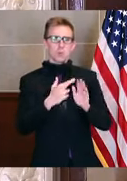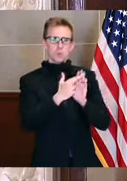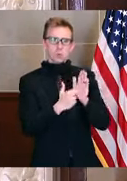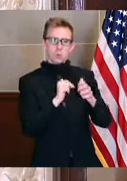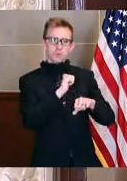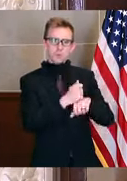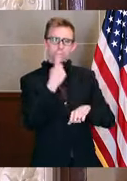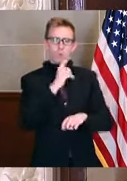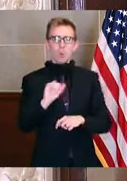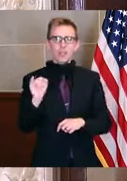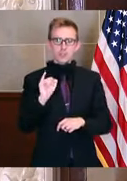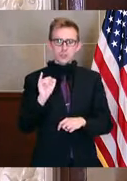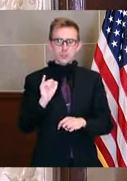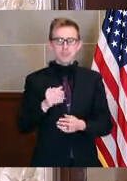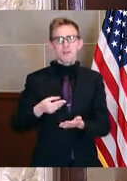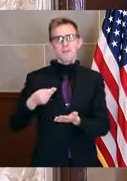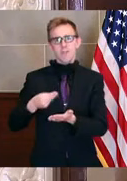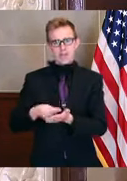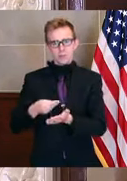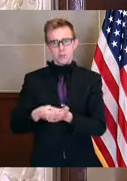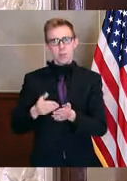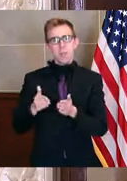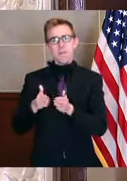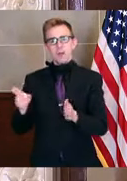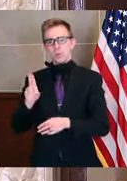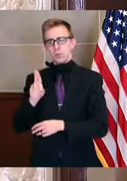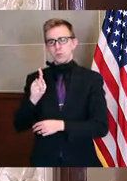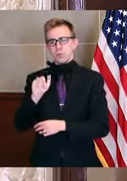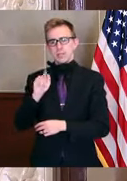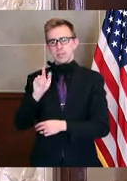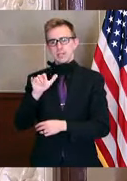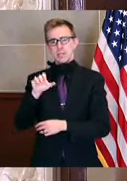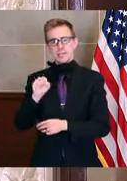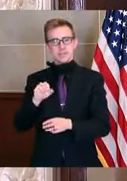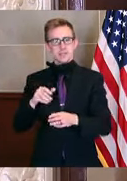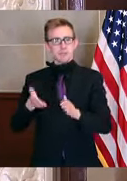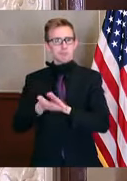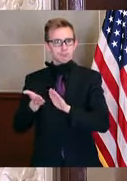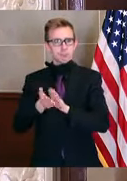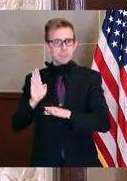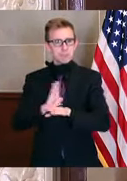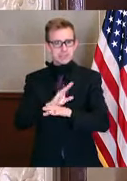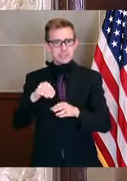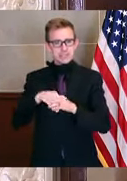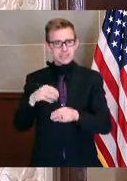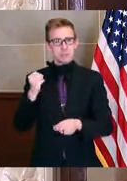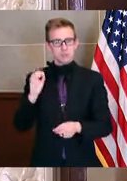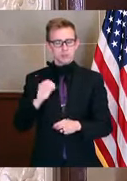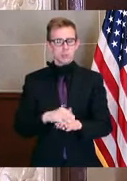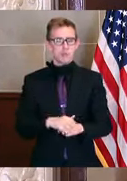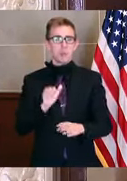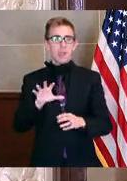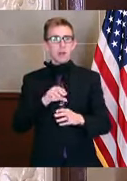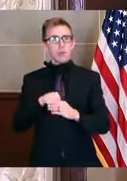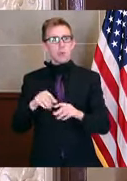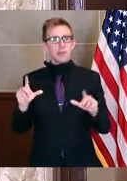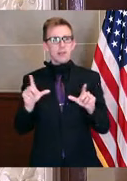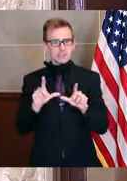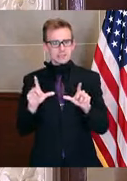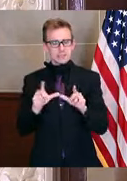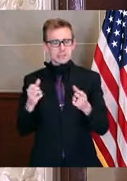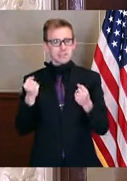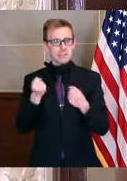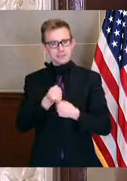insurance, financial, and public utilities operating in Missouri, as well as the licensing of thousands of